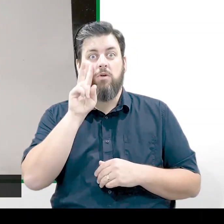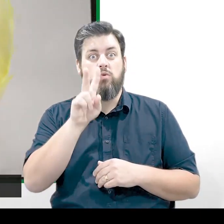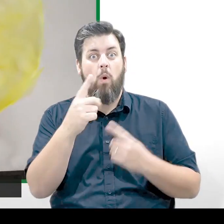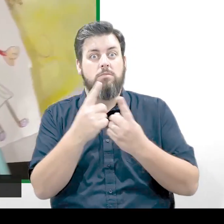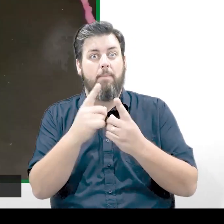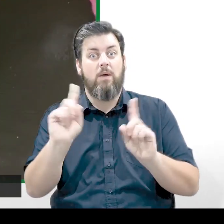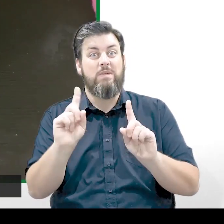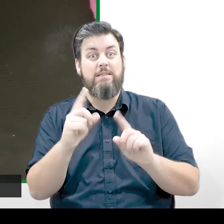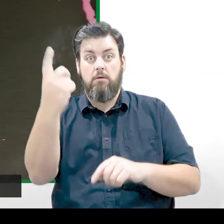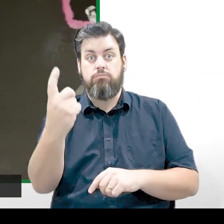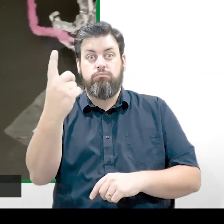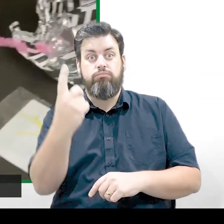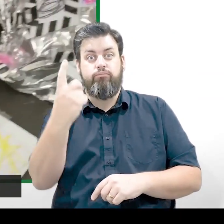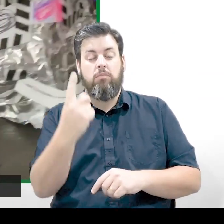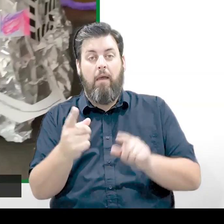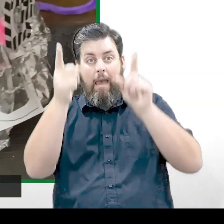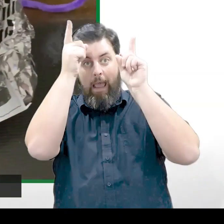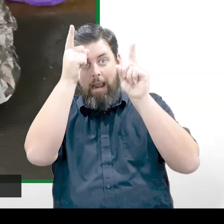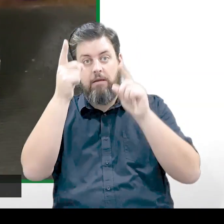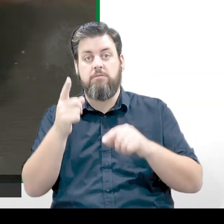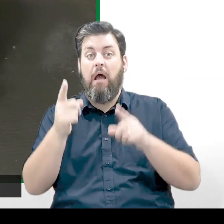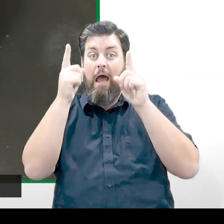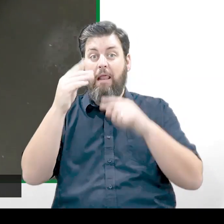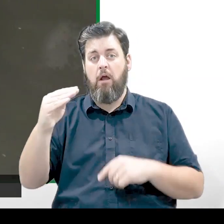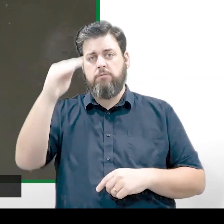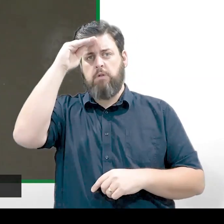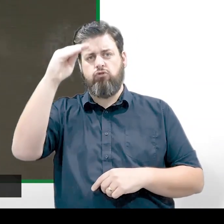saw something coming. Elliot's attention!